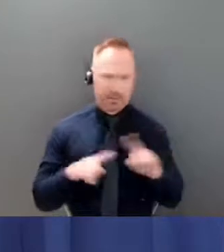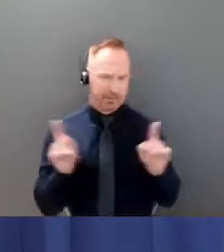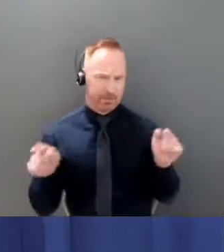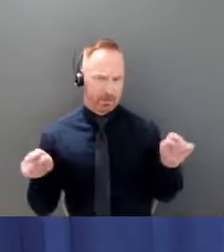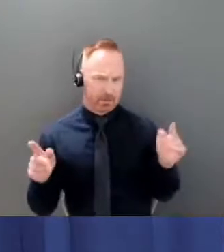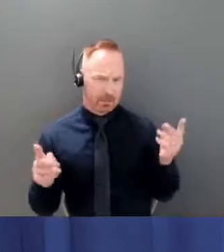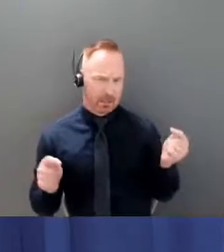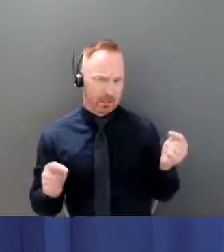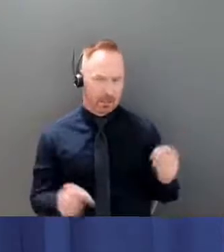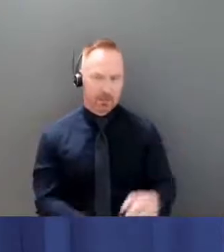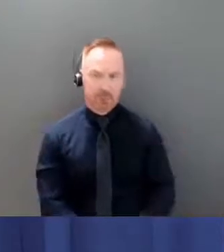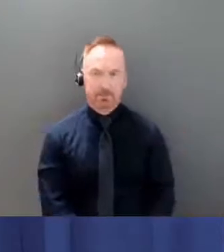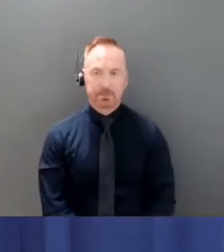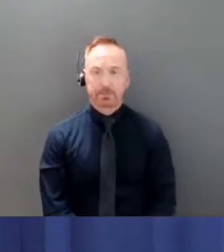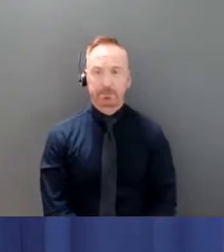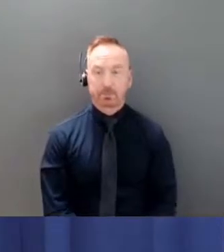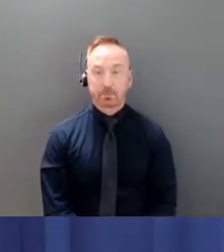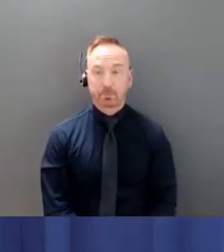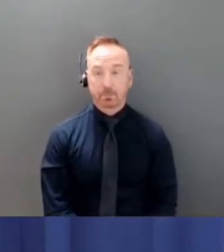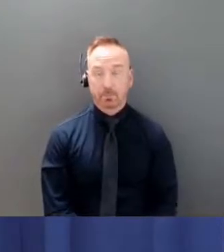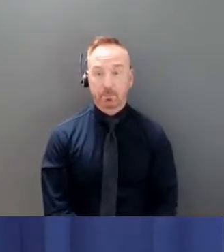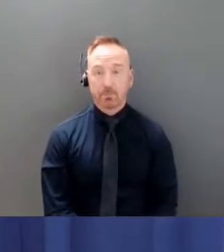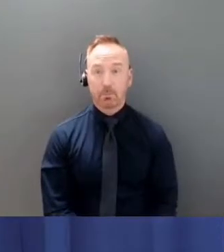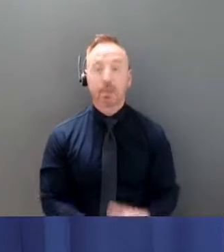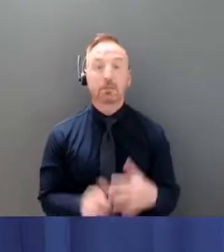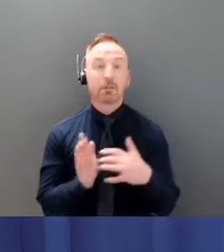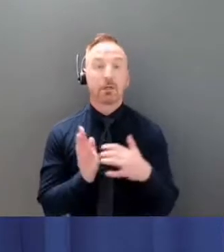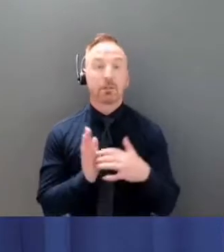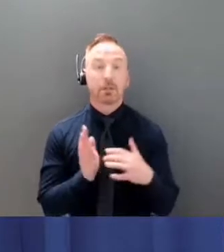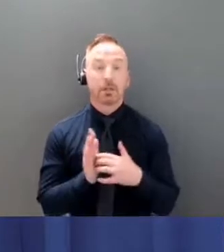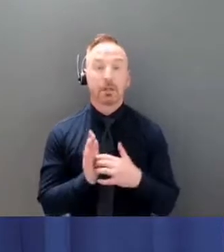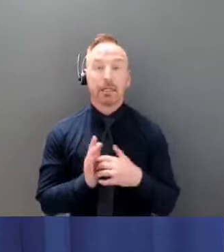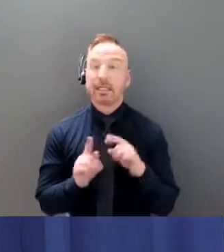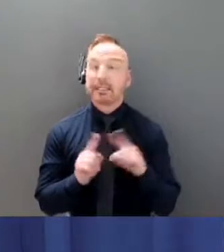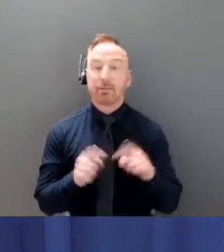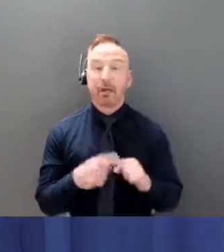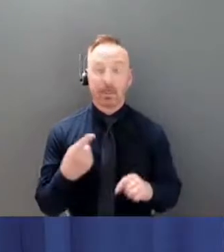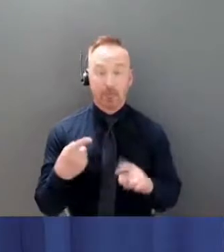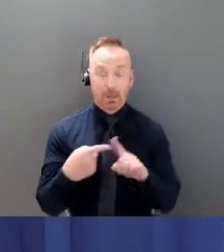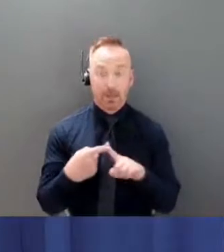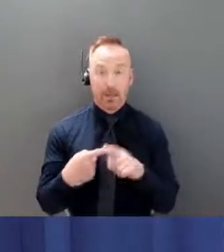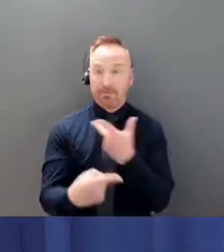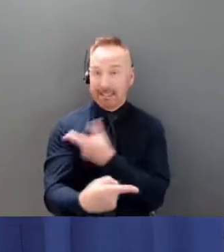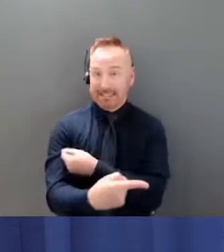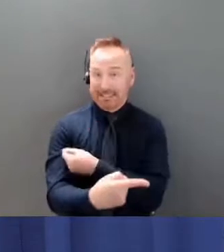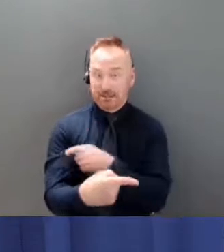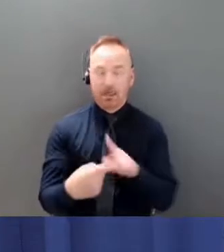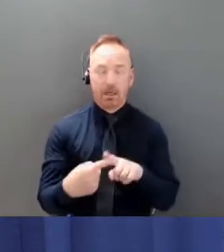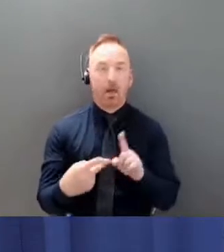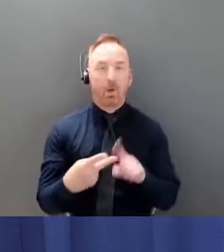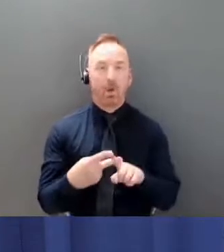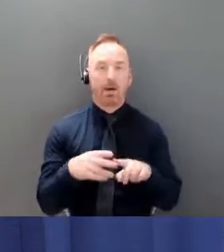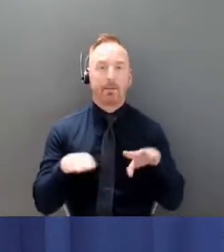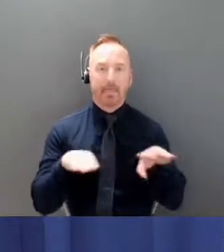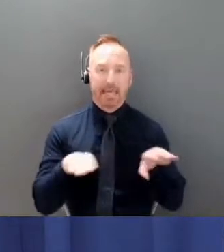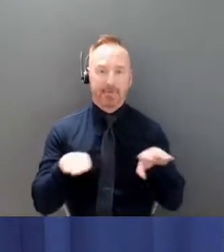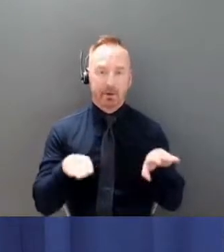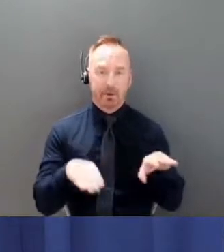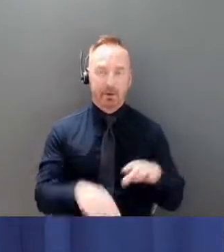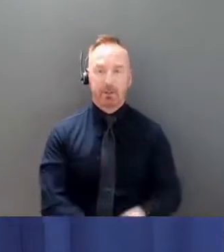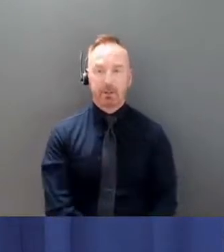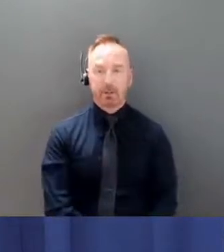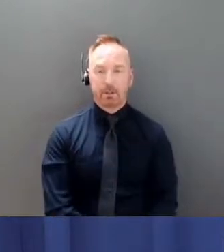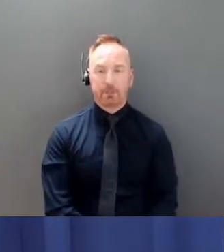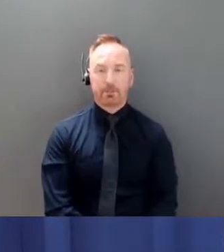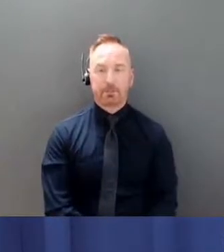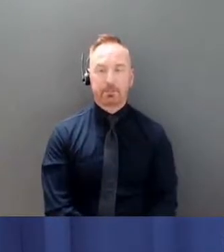yeah there i think there are two differences one one is uh vaccine and one is behavior so as i said even though we we